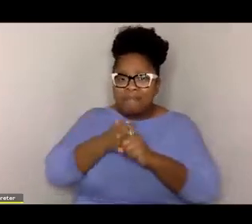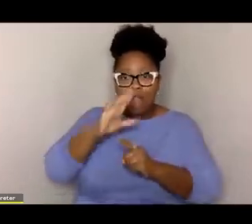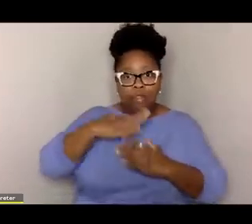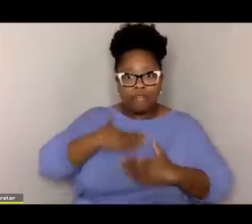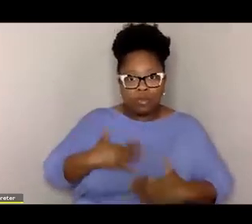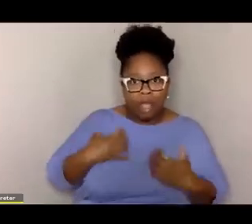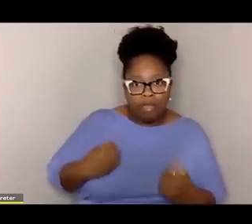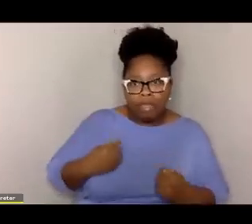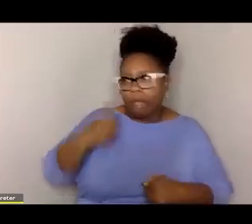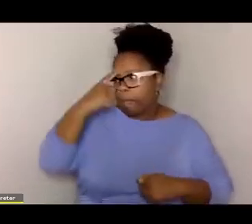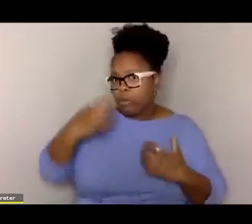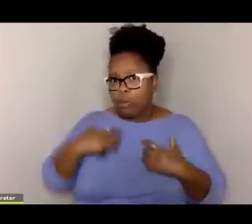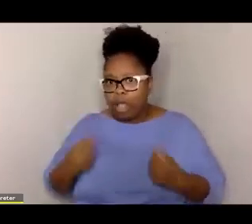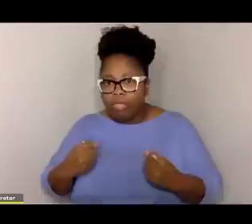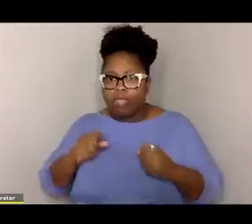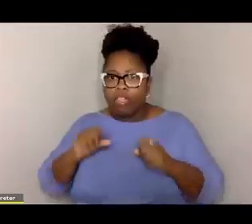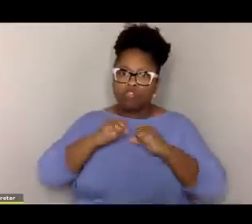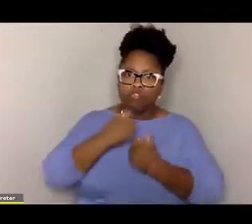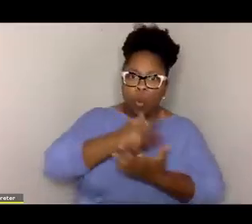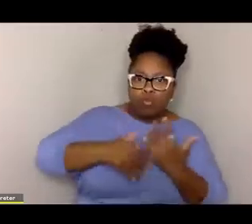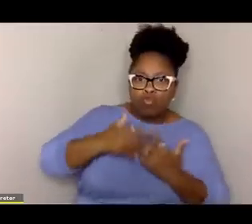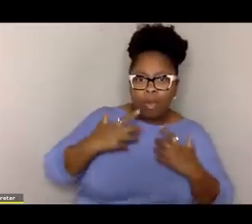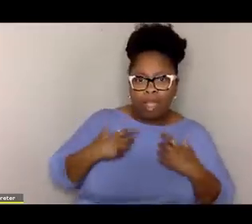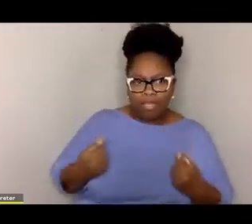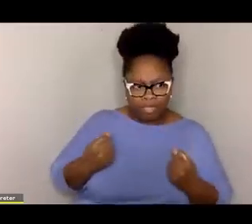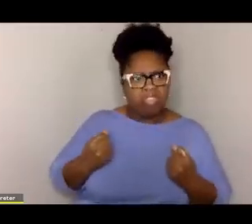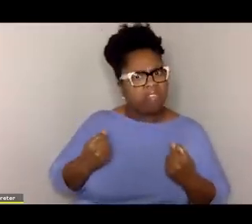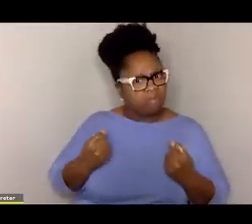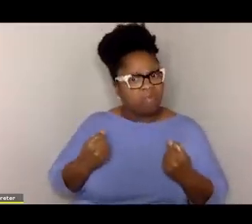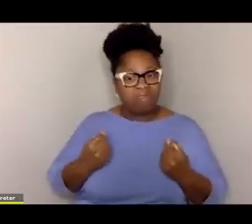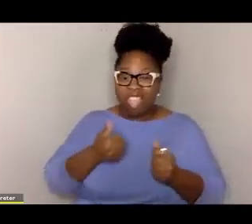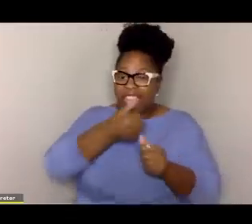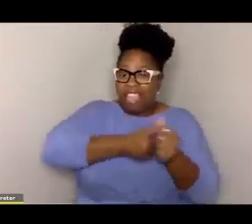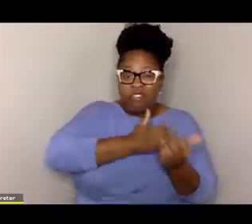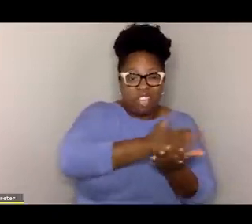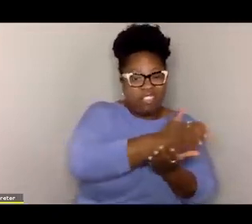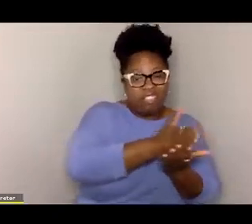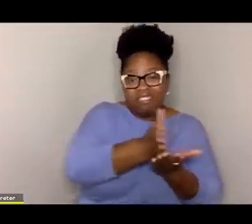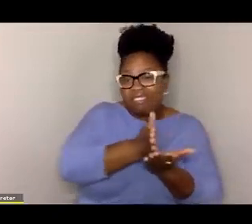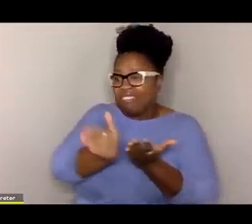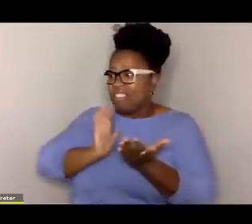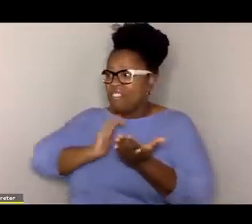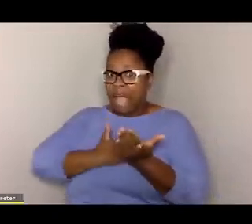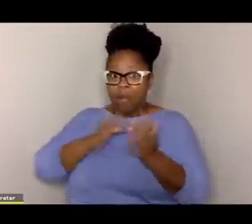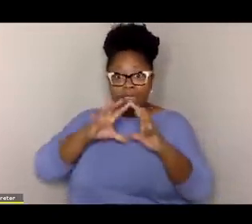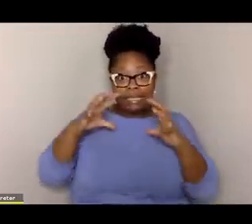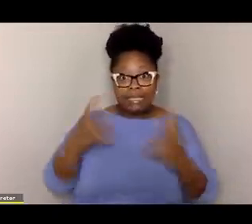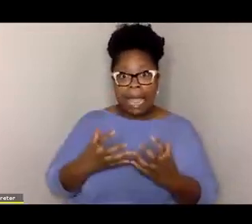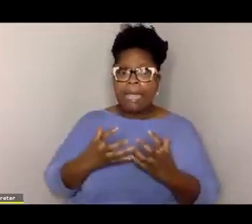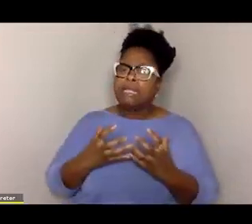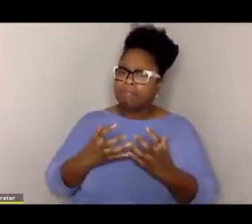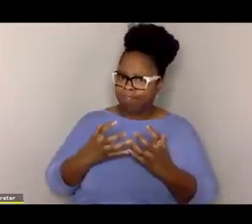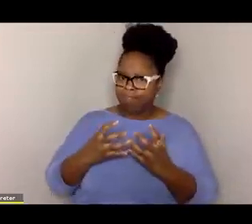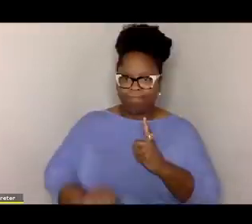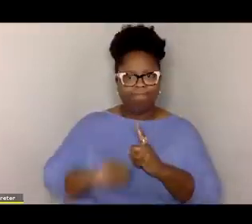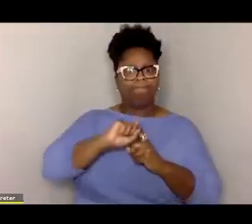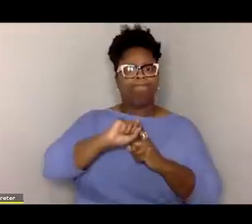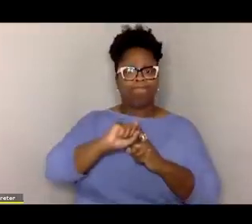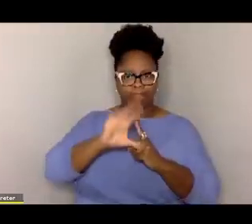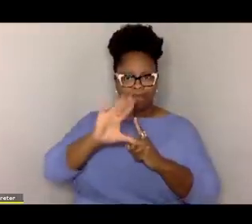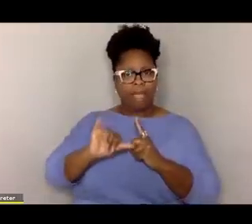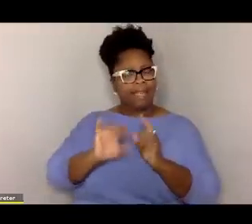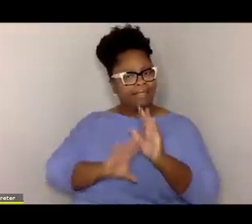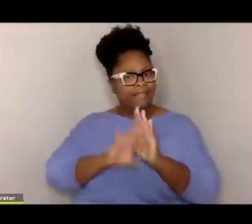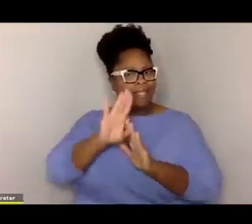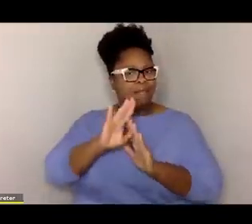impact on your physical health, your mental health, your social health, and really every aspect of our society is